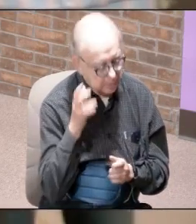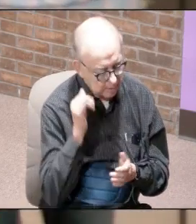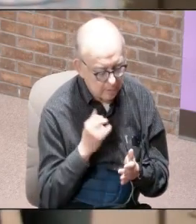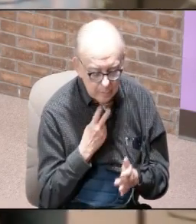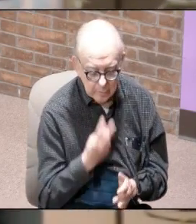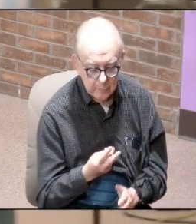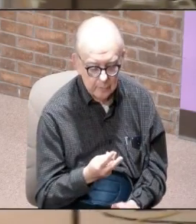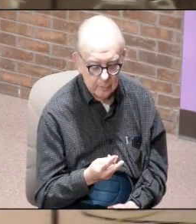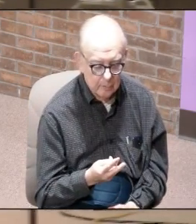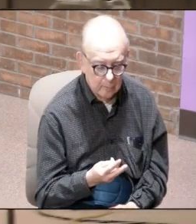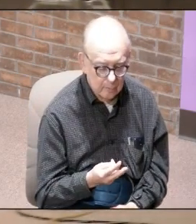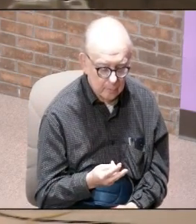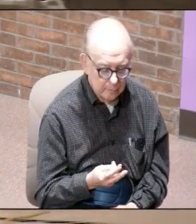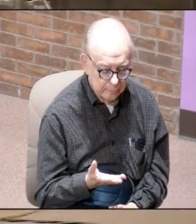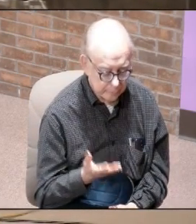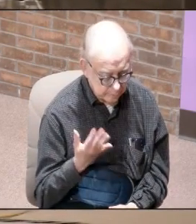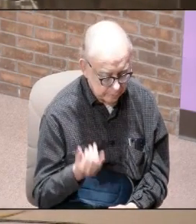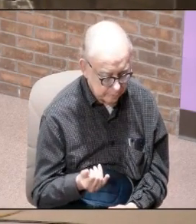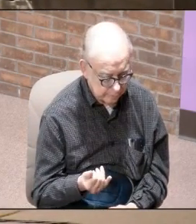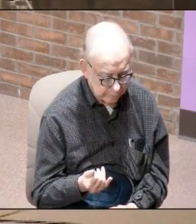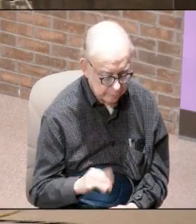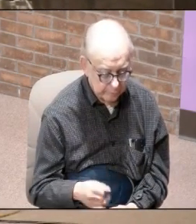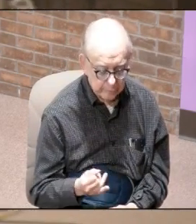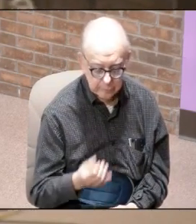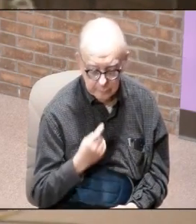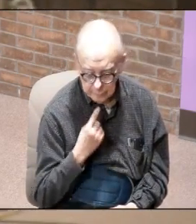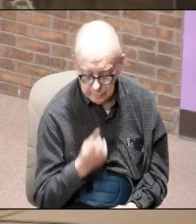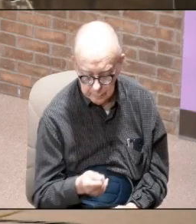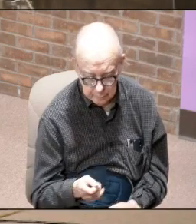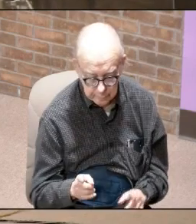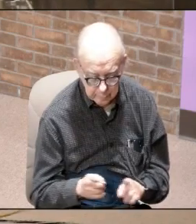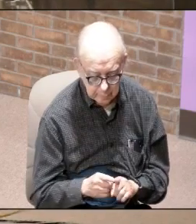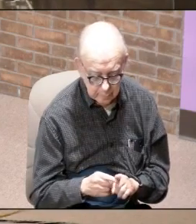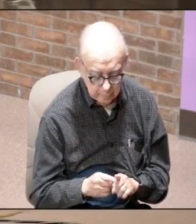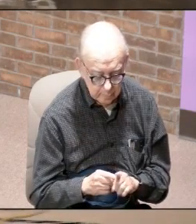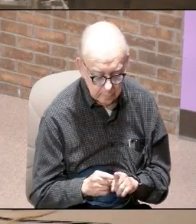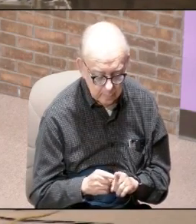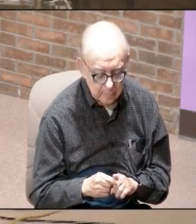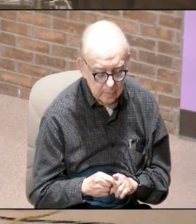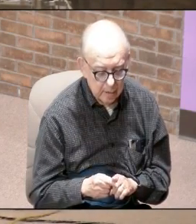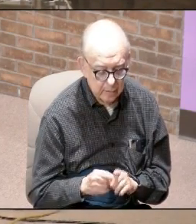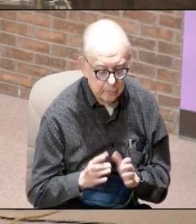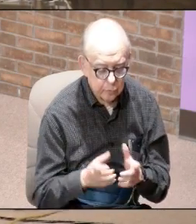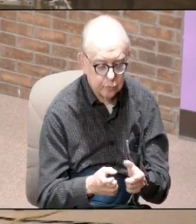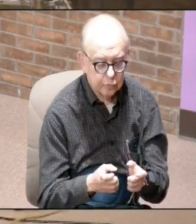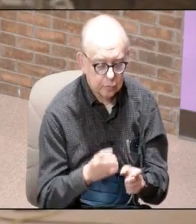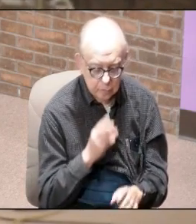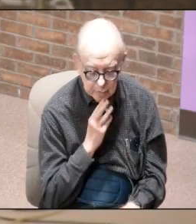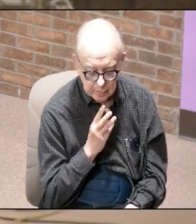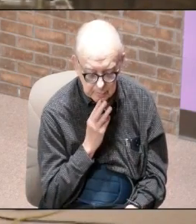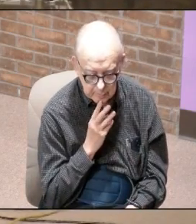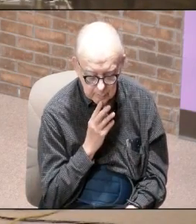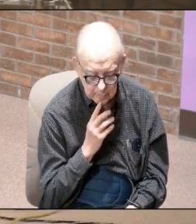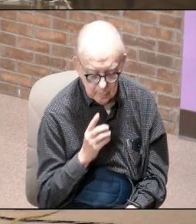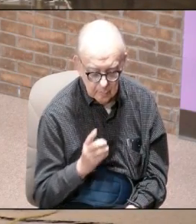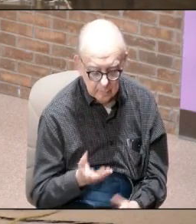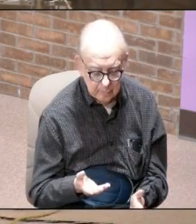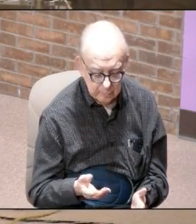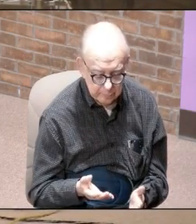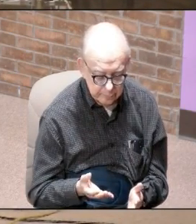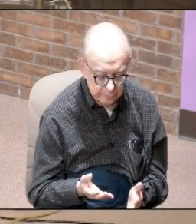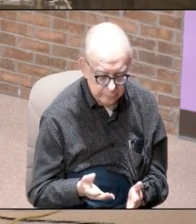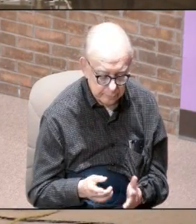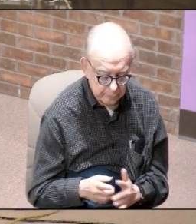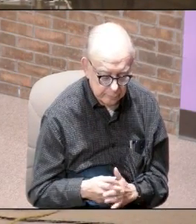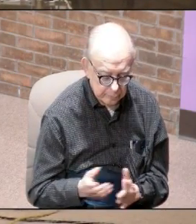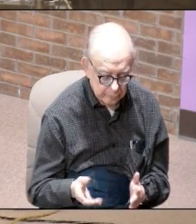and he says you know because he had said that is like the sound of rushing waters that that's beginning to hundred and